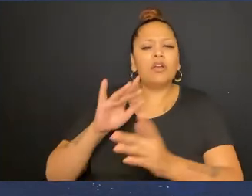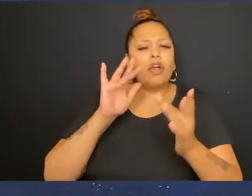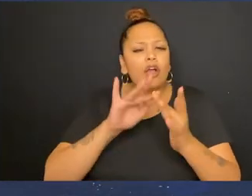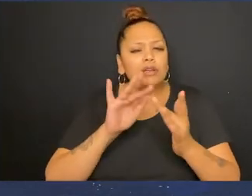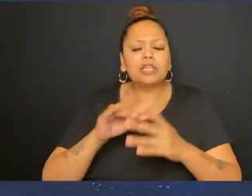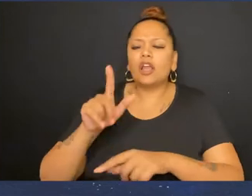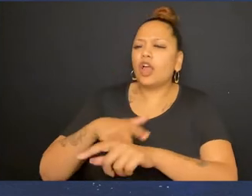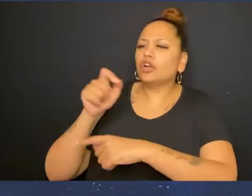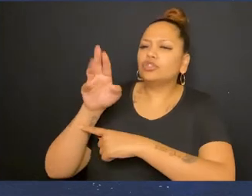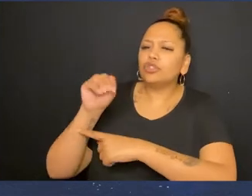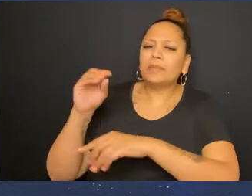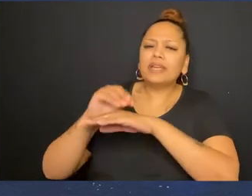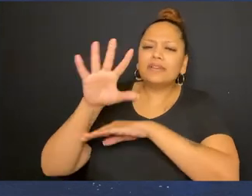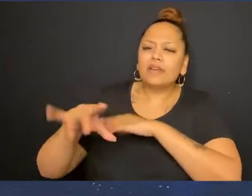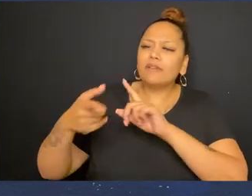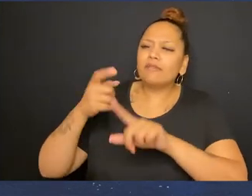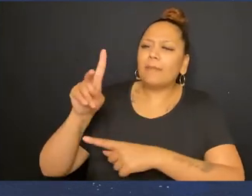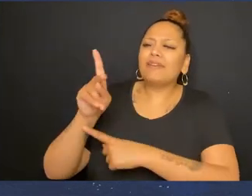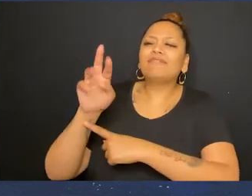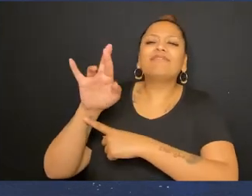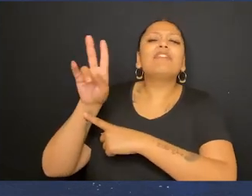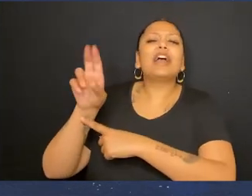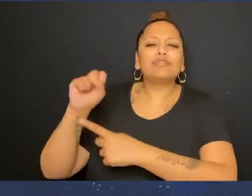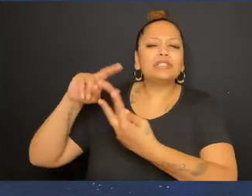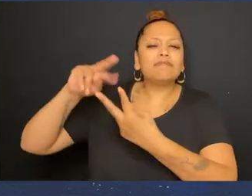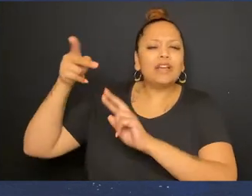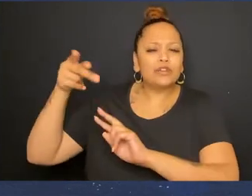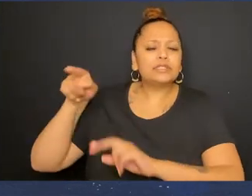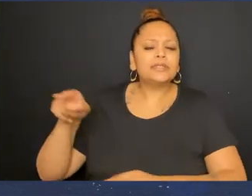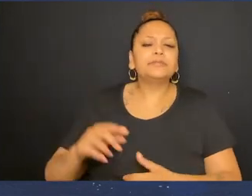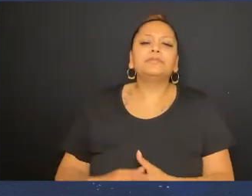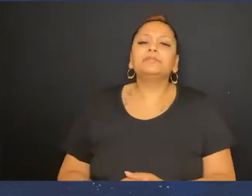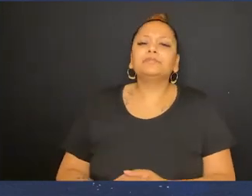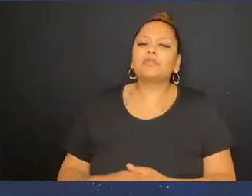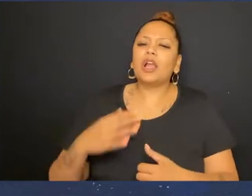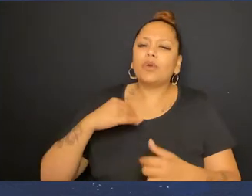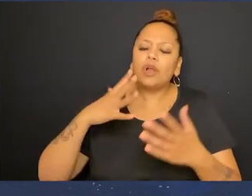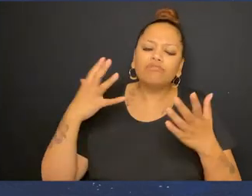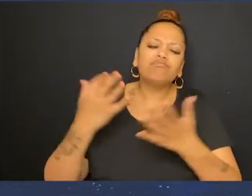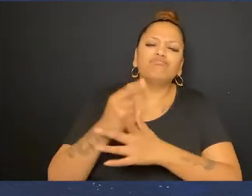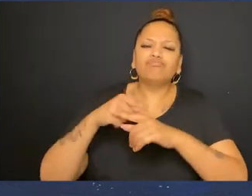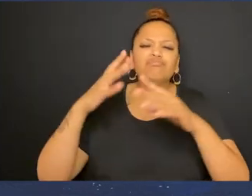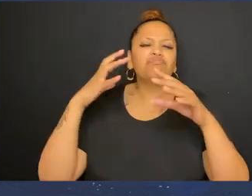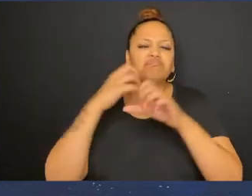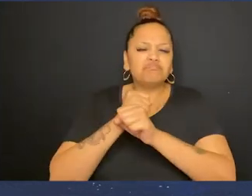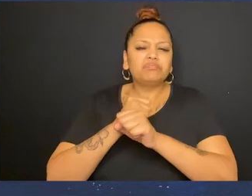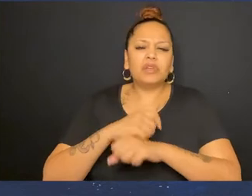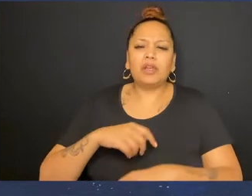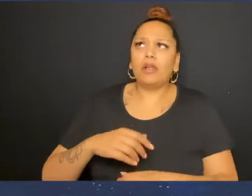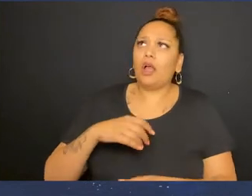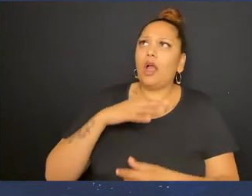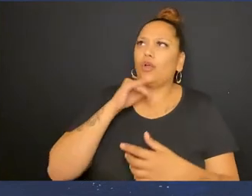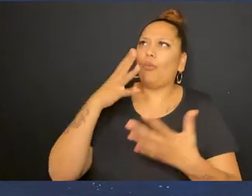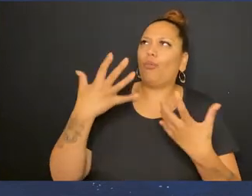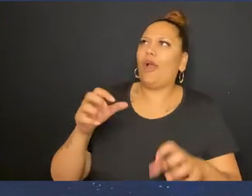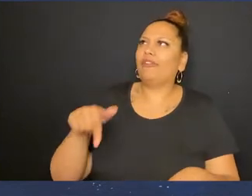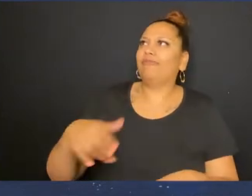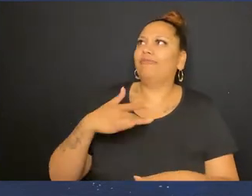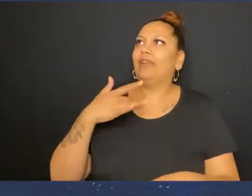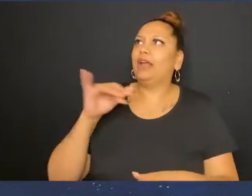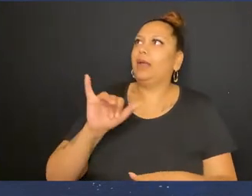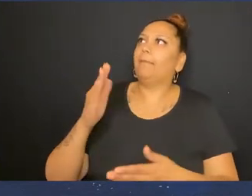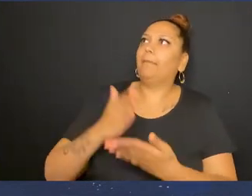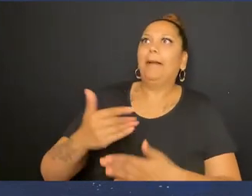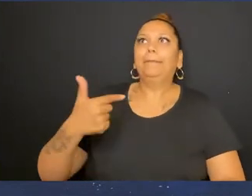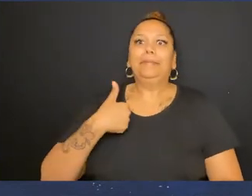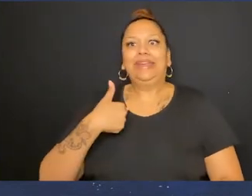contracting Or having long-term Effects From the virus So I really want to Keep this brief As I don't feel like